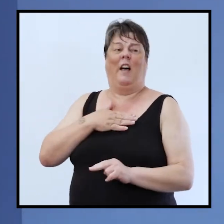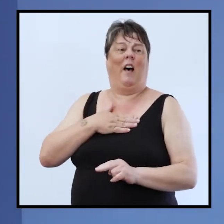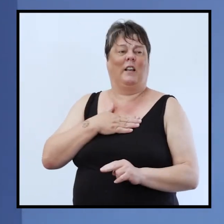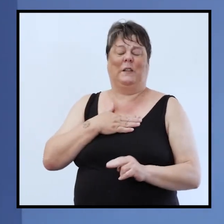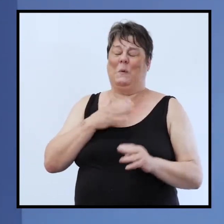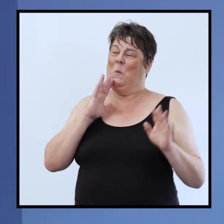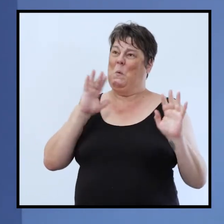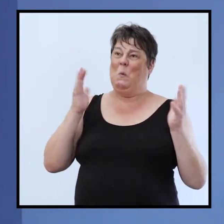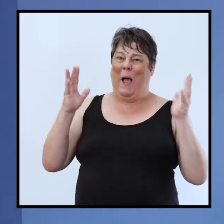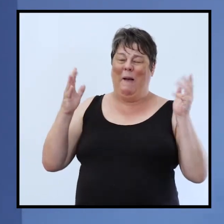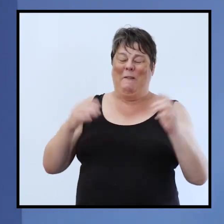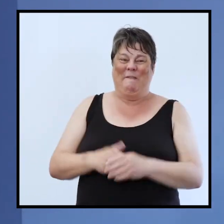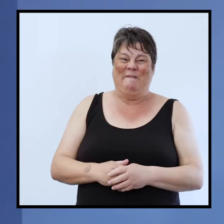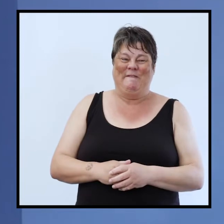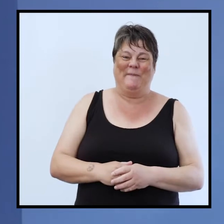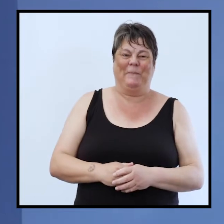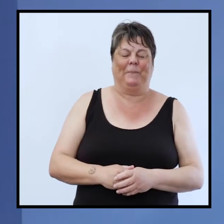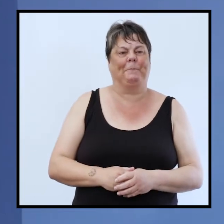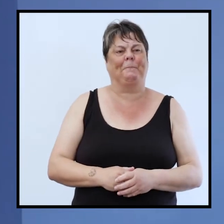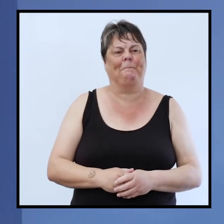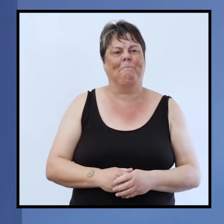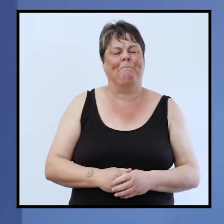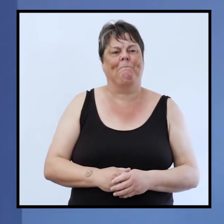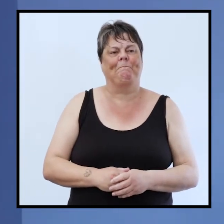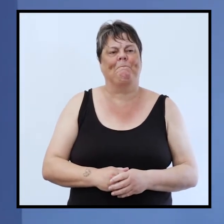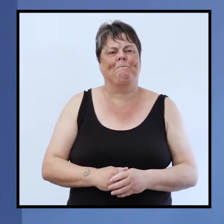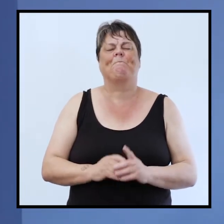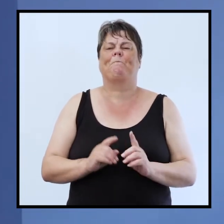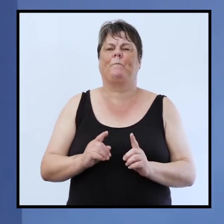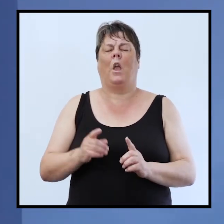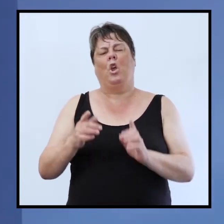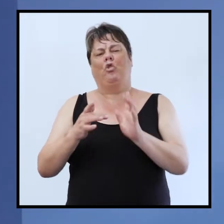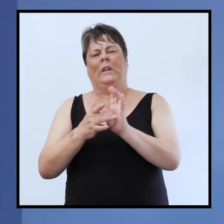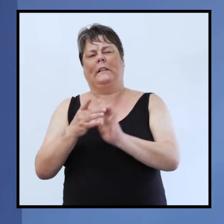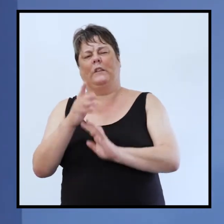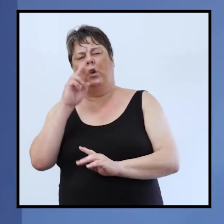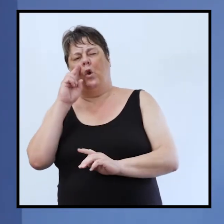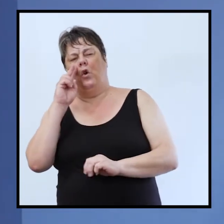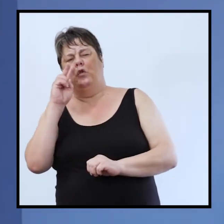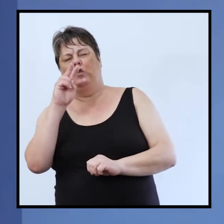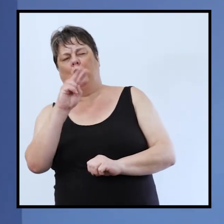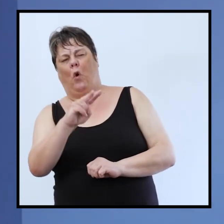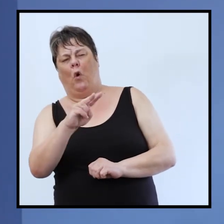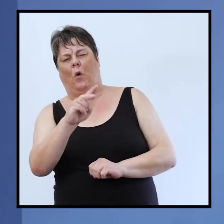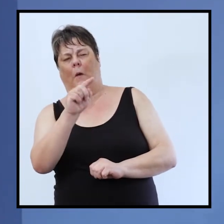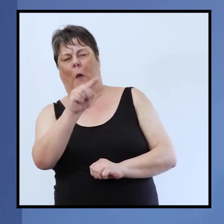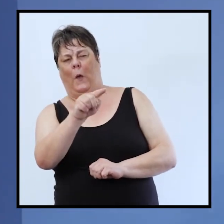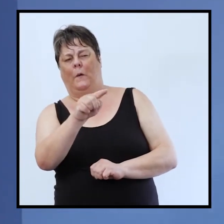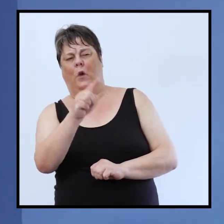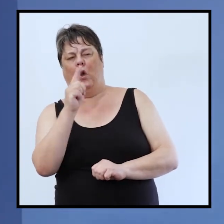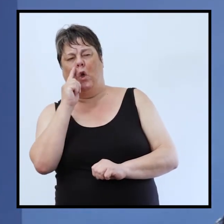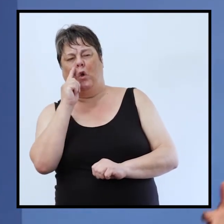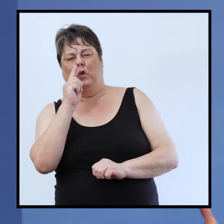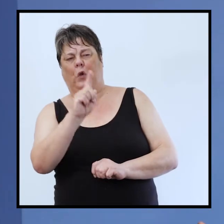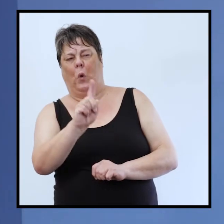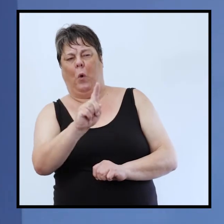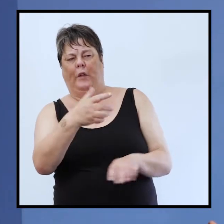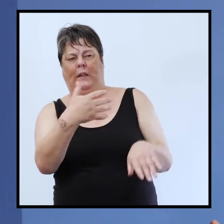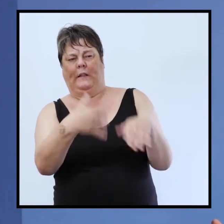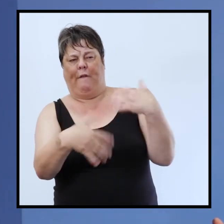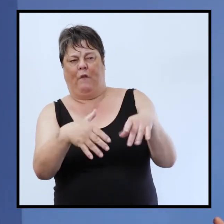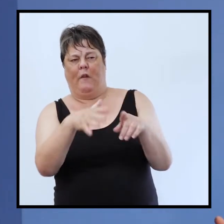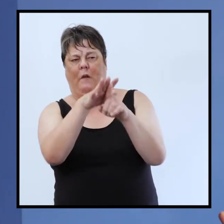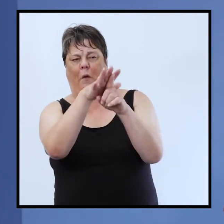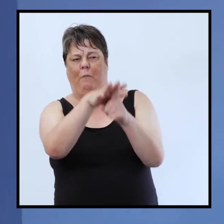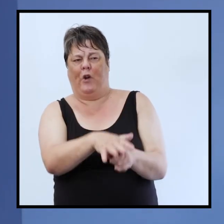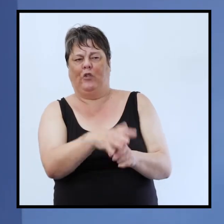i just want to say again about that jesus saw her he saw her in her suffering and her oppression he sees all who are